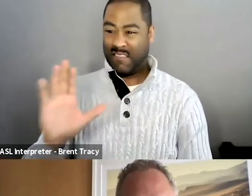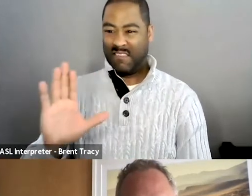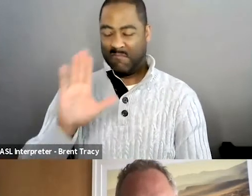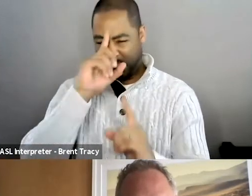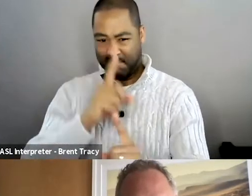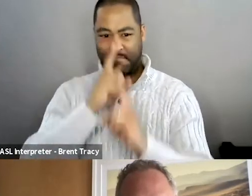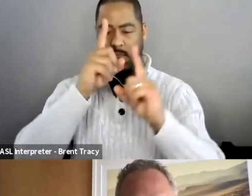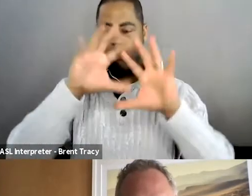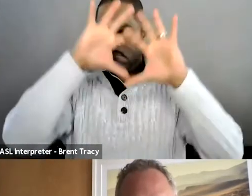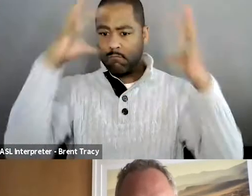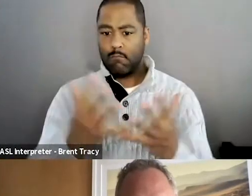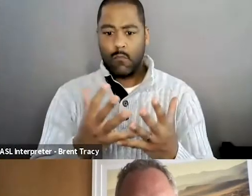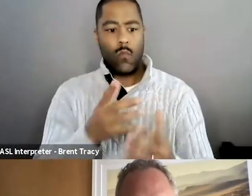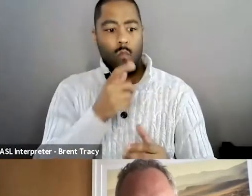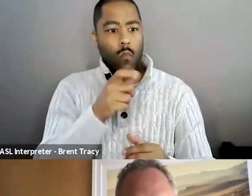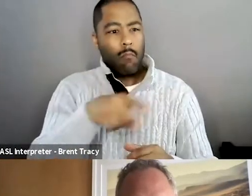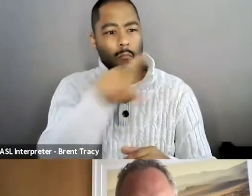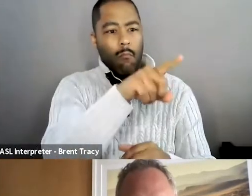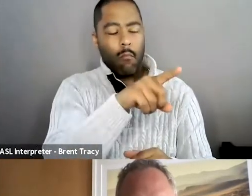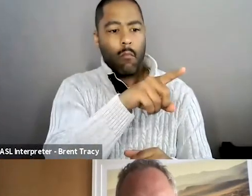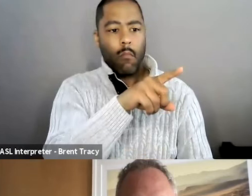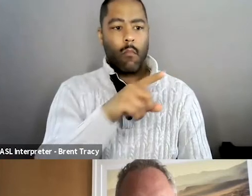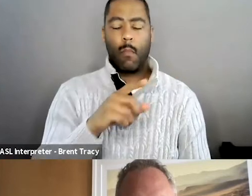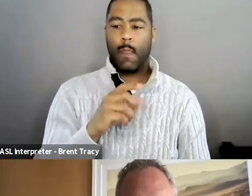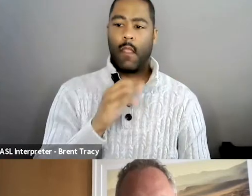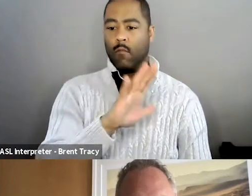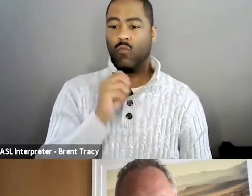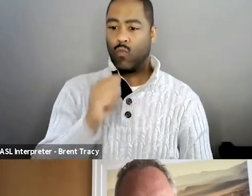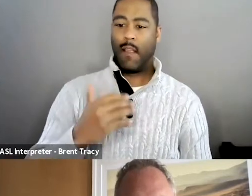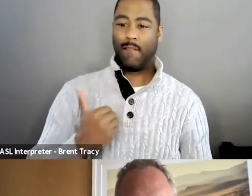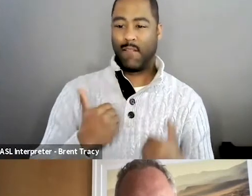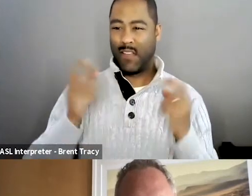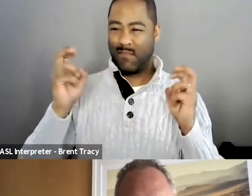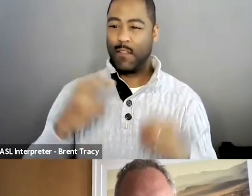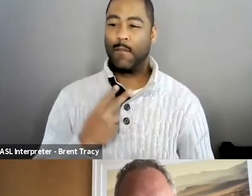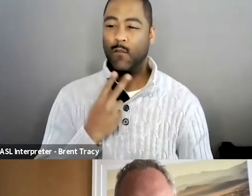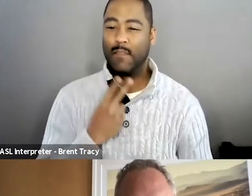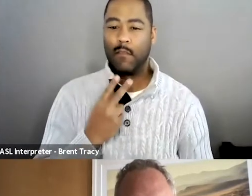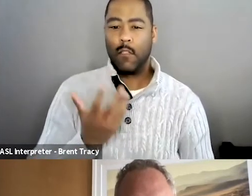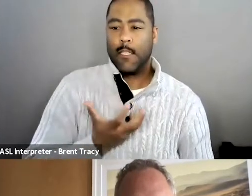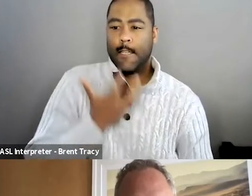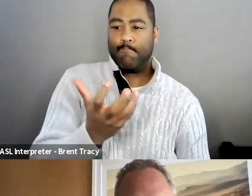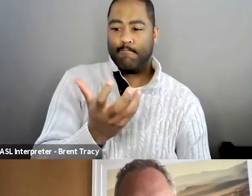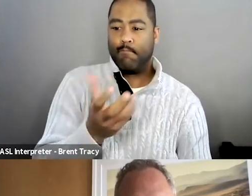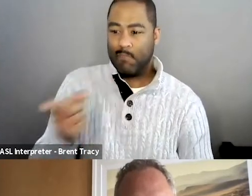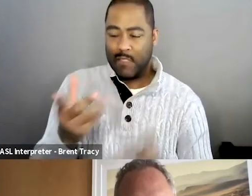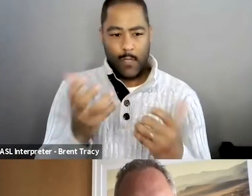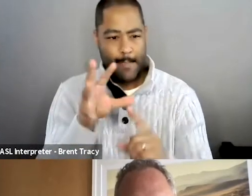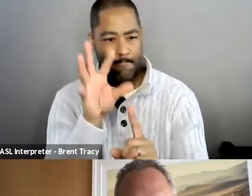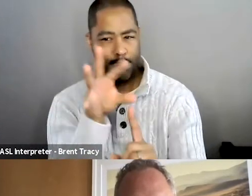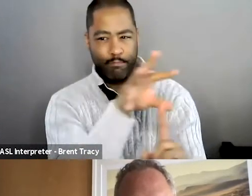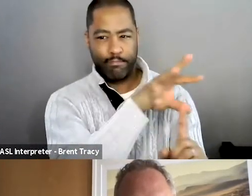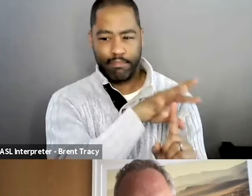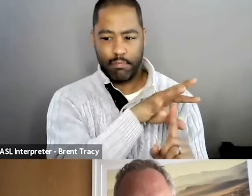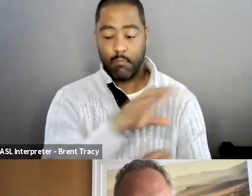underserved voices. He co-founded Tumblebee Entertainment in 2006, which is a production